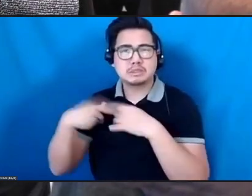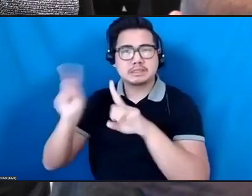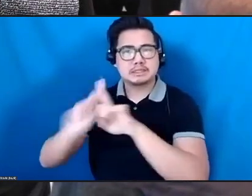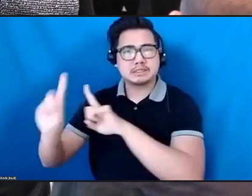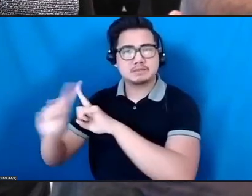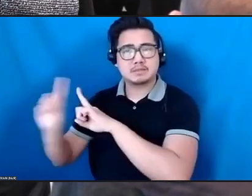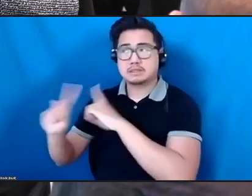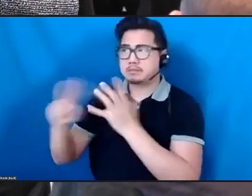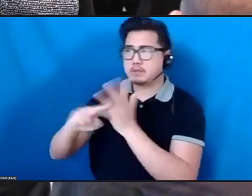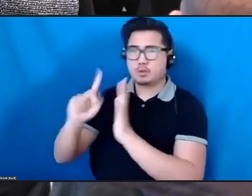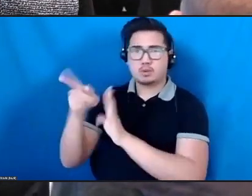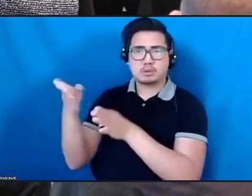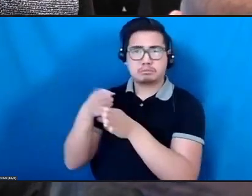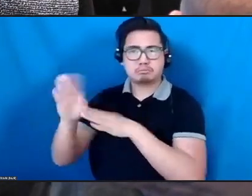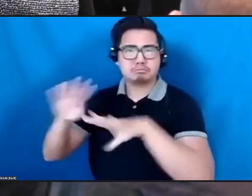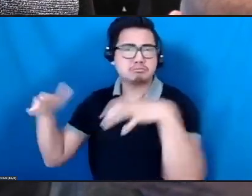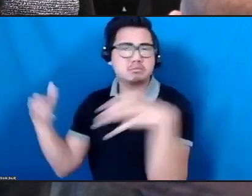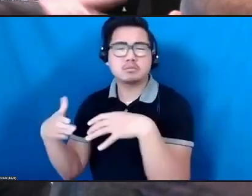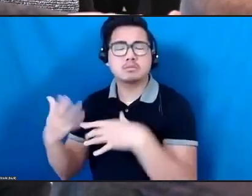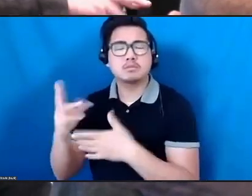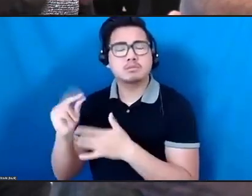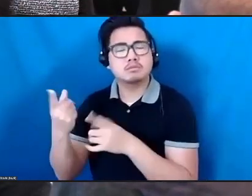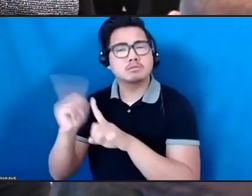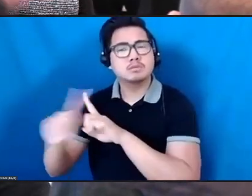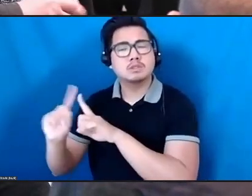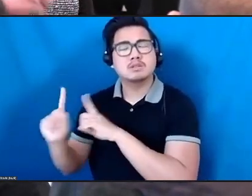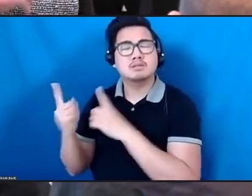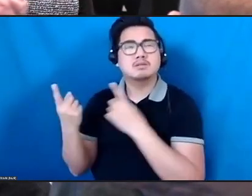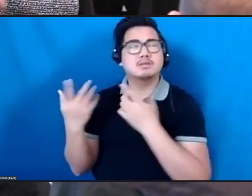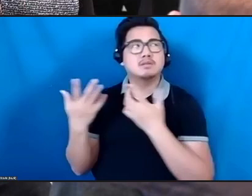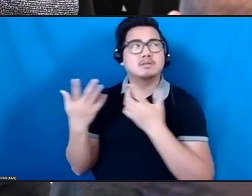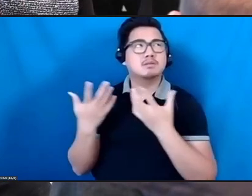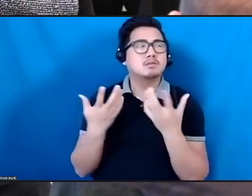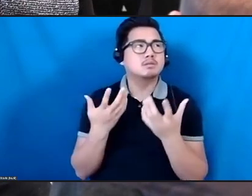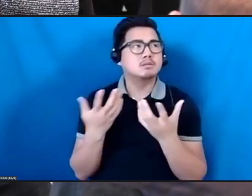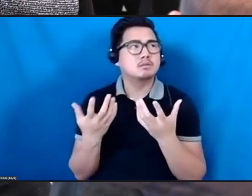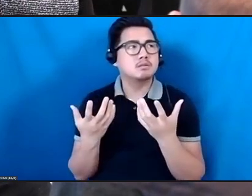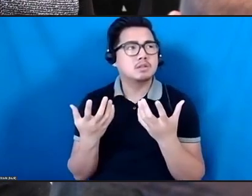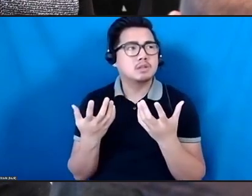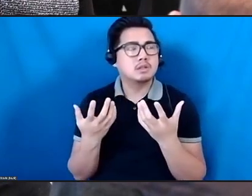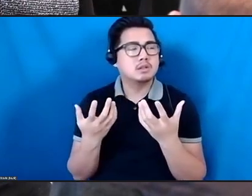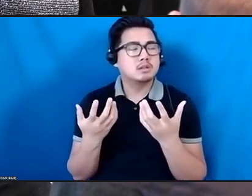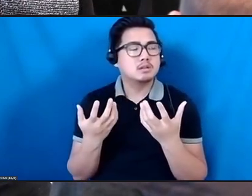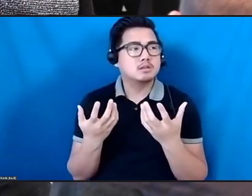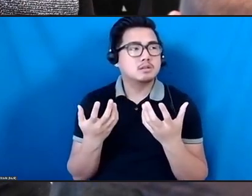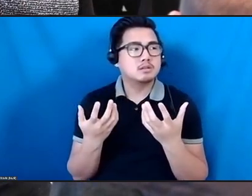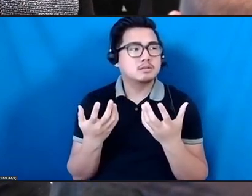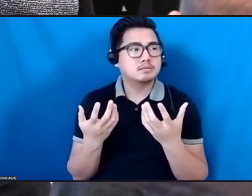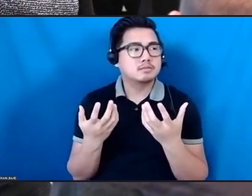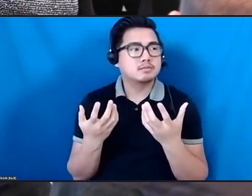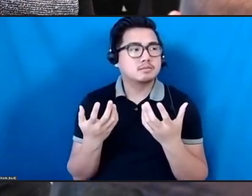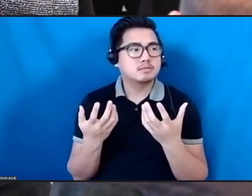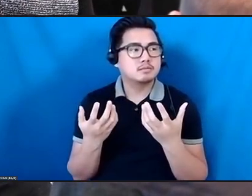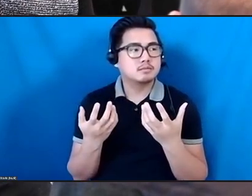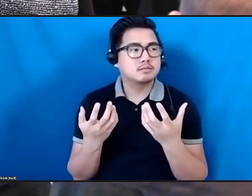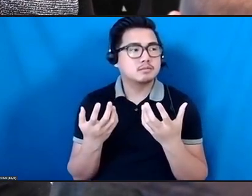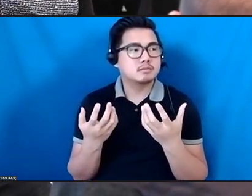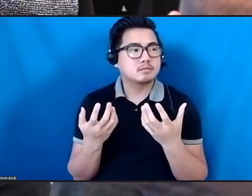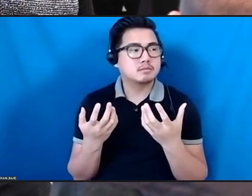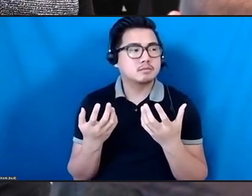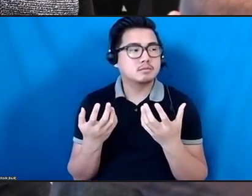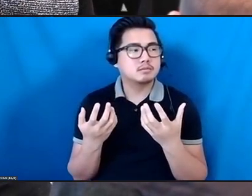into the circle to kind of try to sort of like advocate for continued,